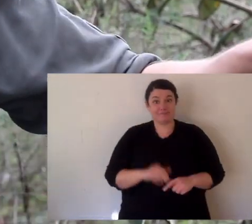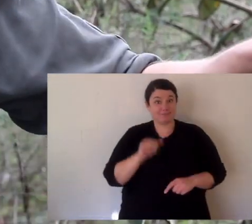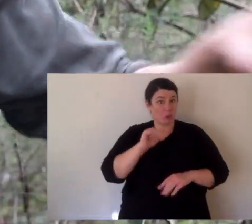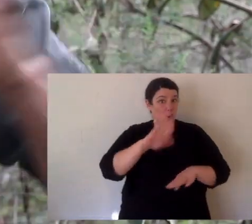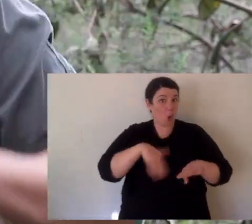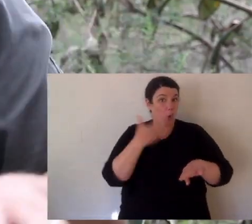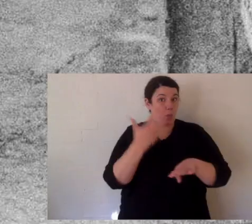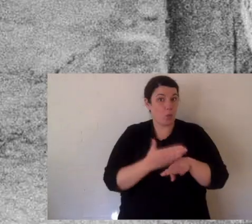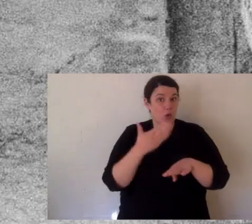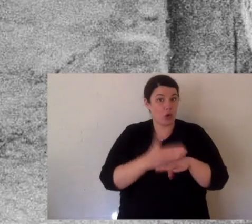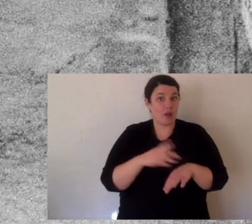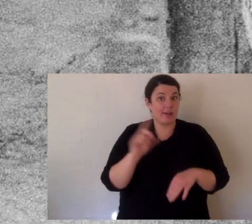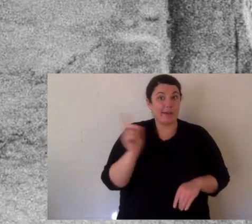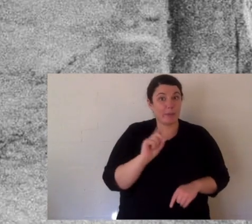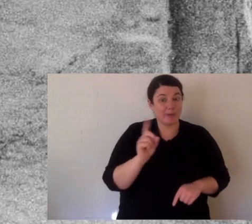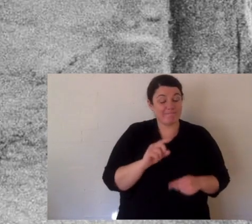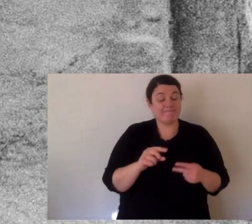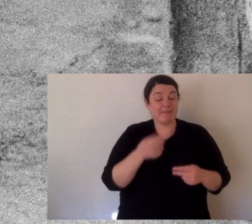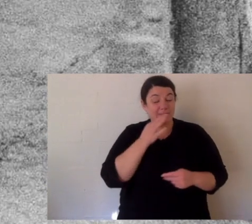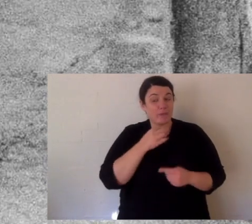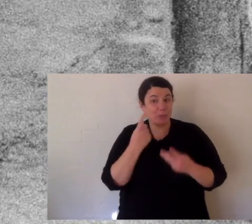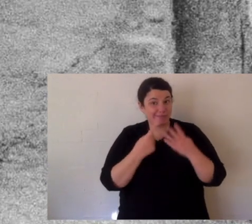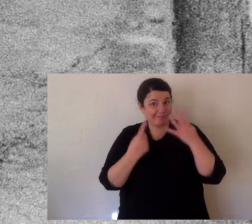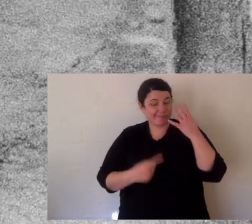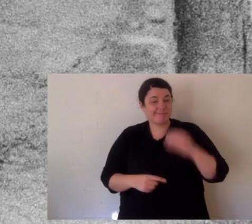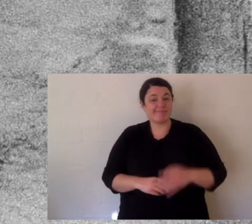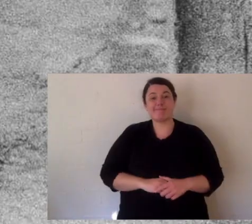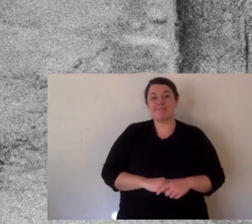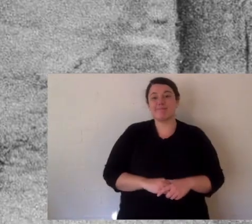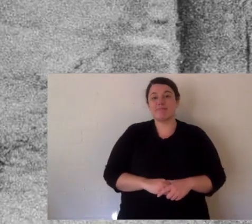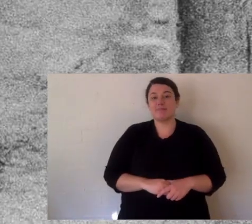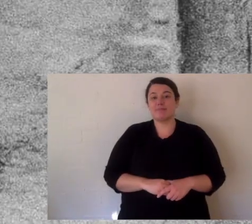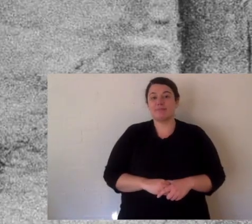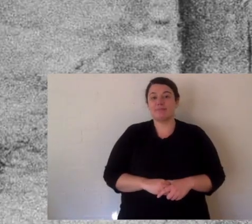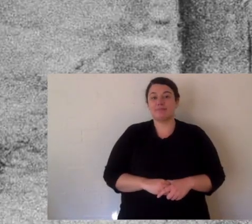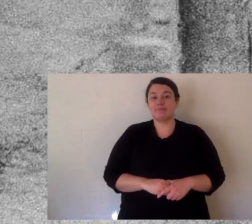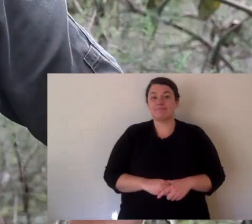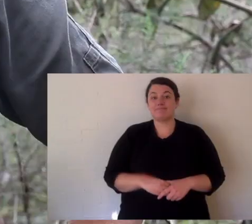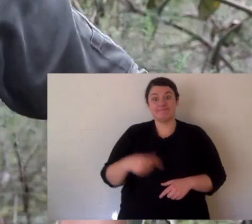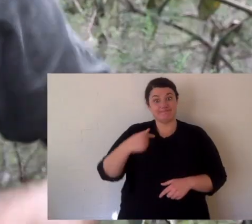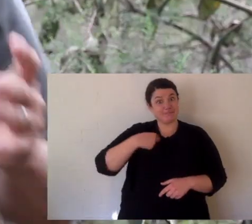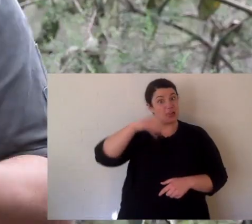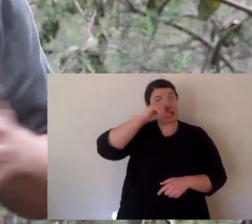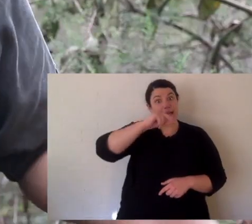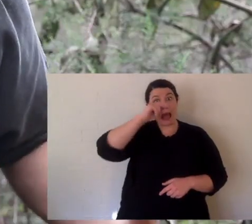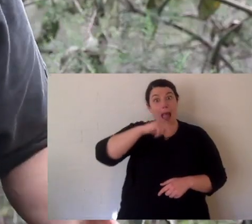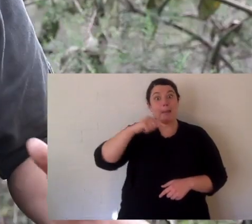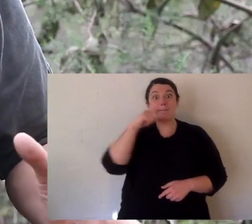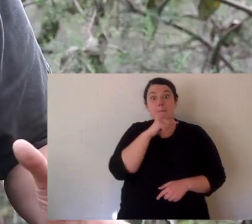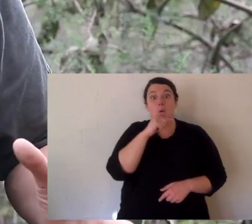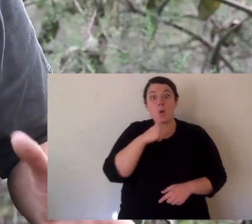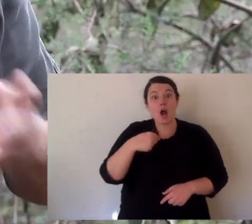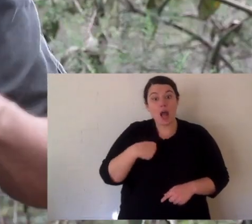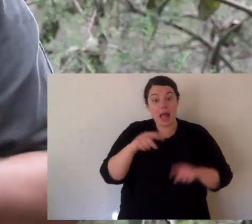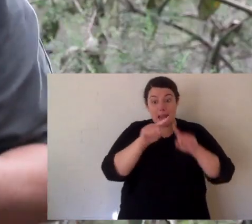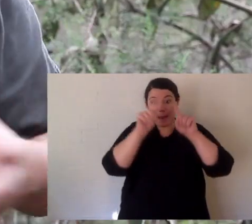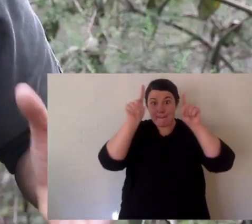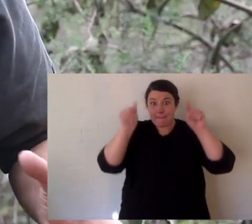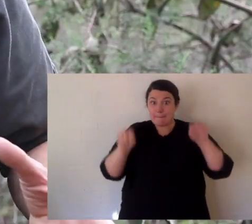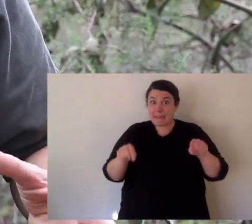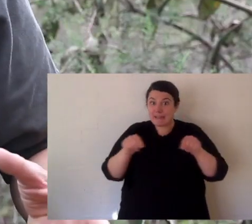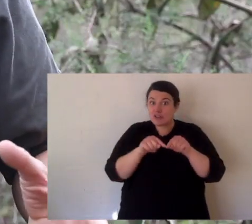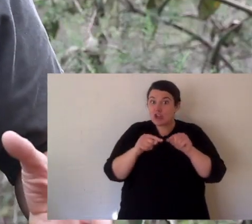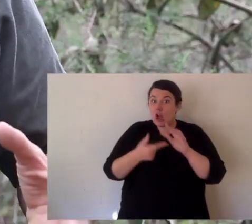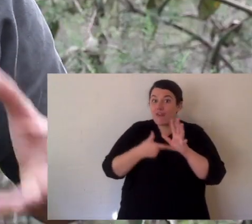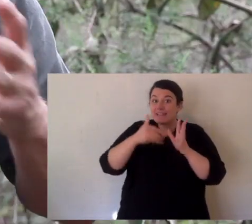through the bush they blend in with the moonlight the shadows and it makes the predator harder to see. Now for your homework I have a couple